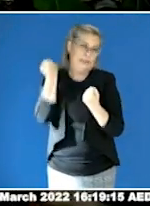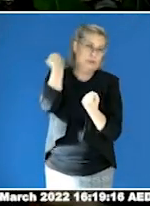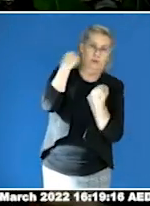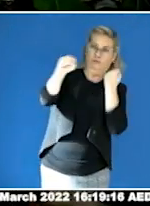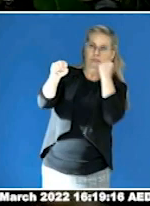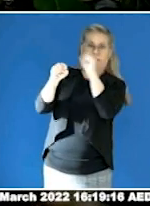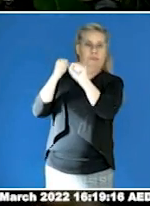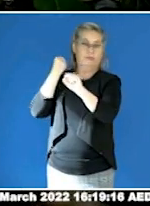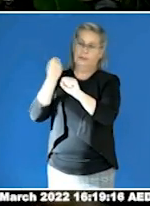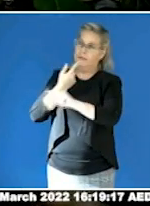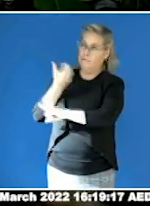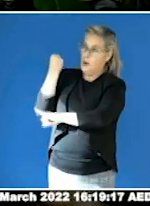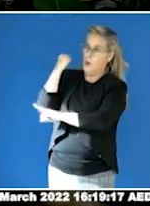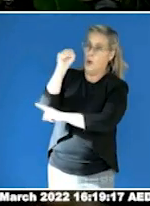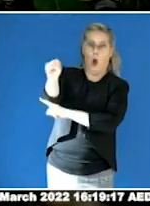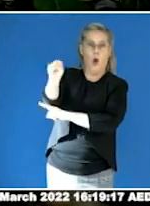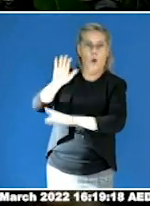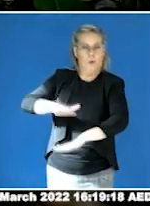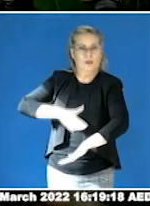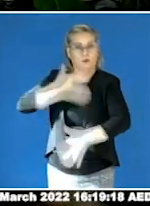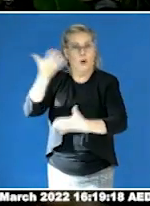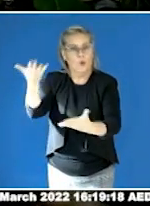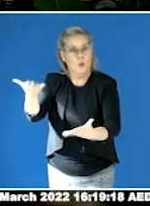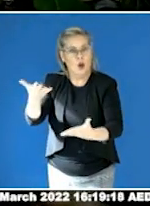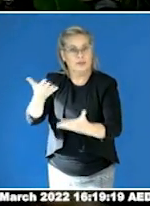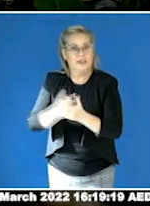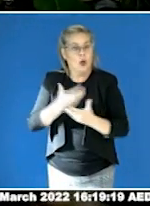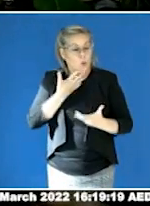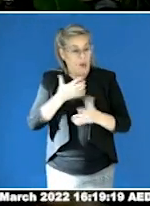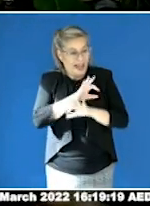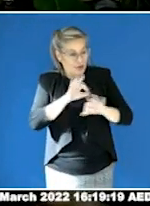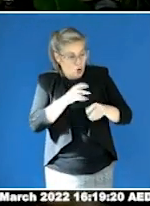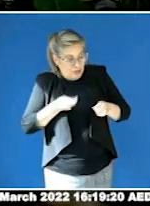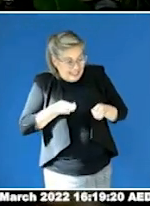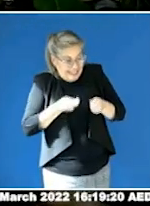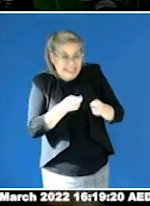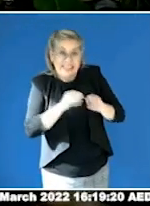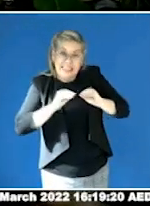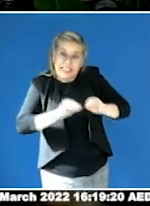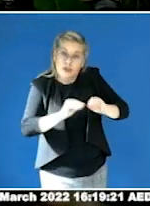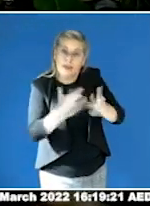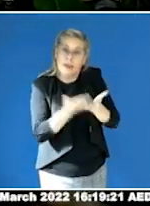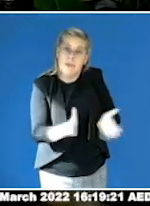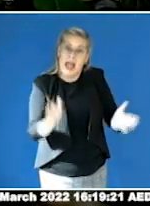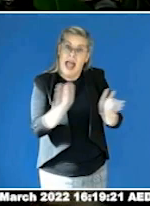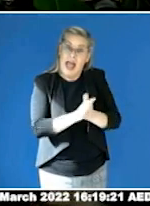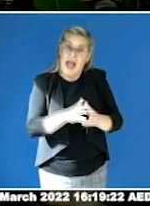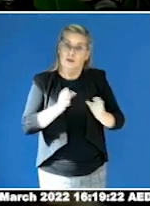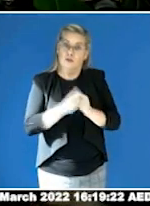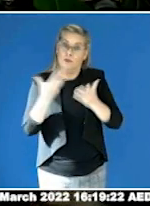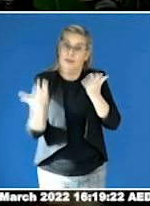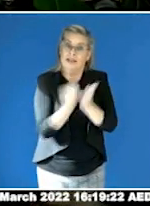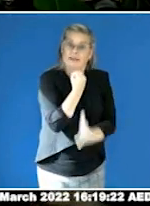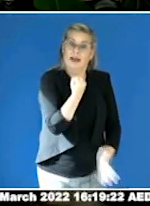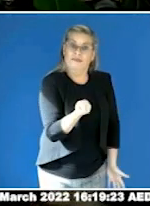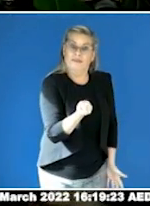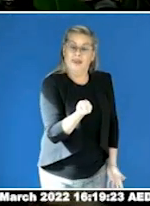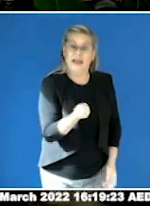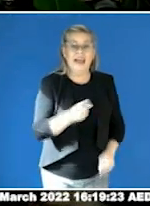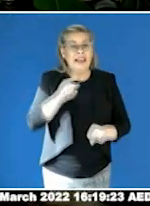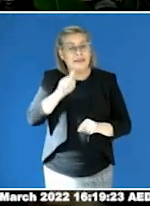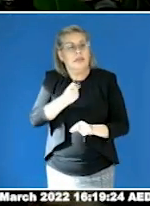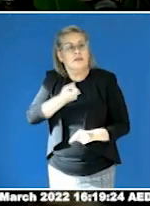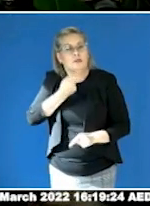offspring that we erase their ability to say no or defend themselves. This system of autism behavioural management doesn't teach